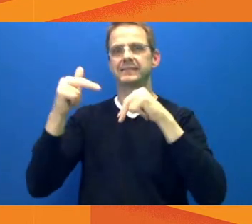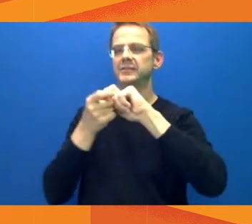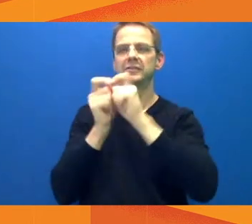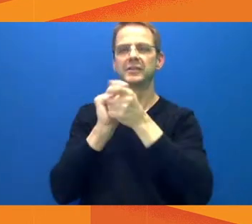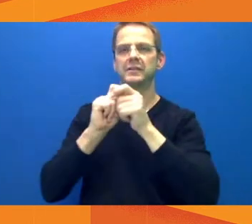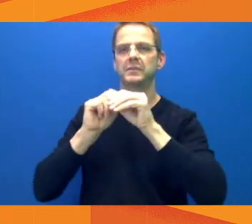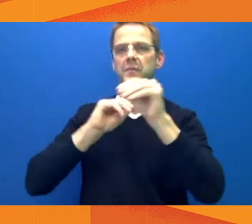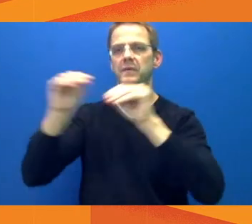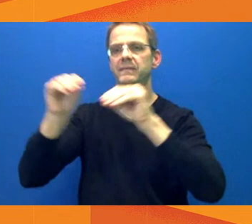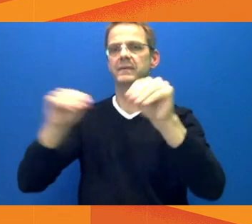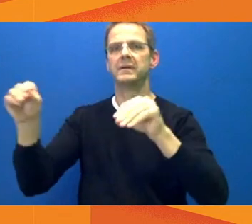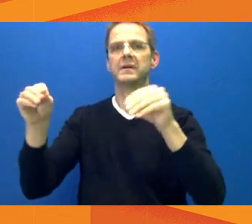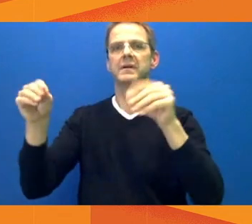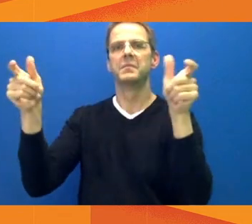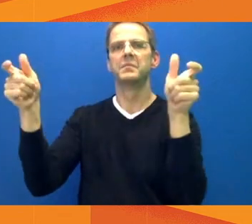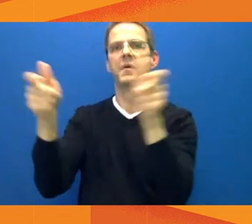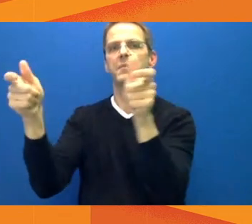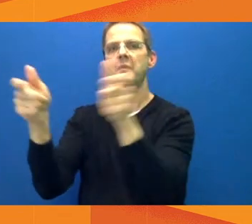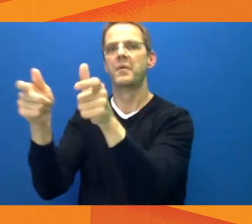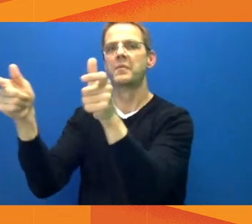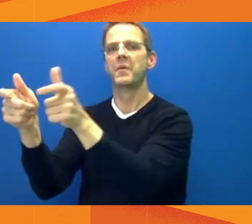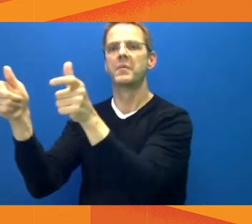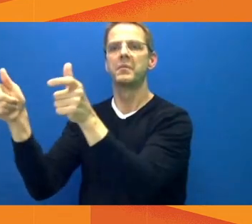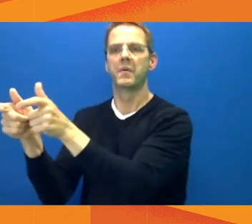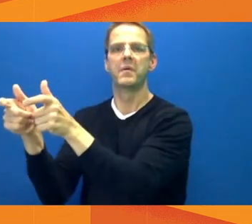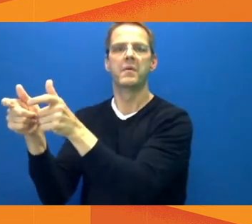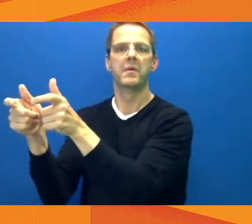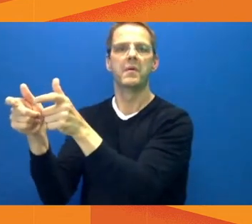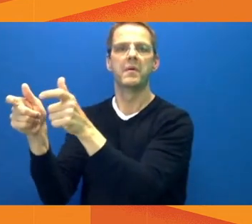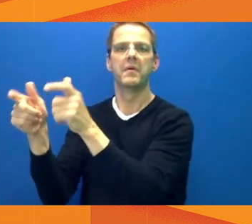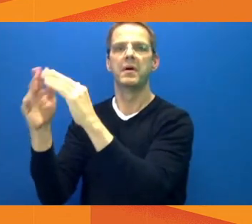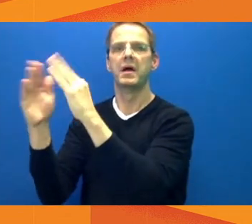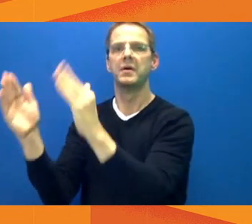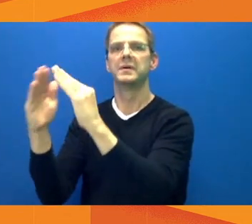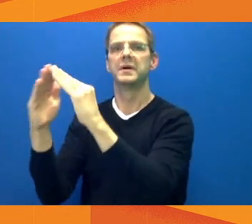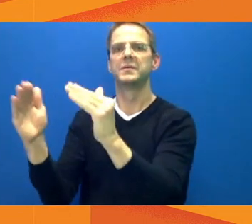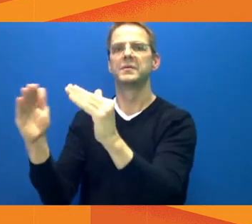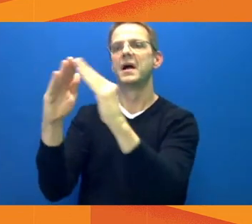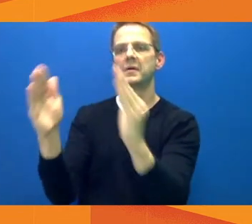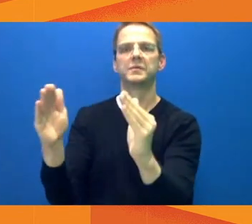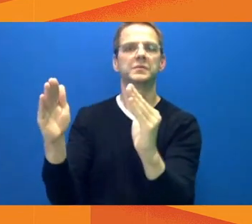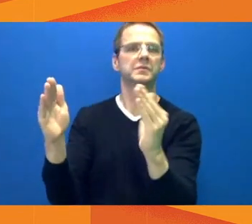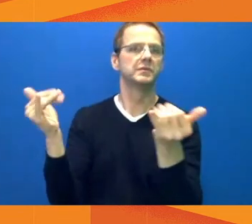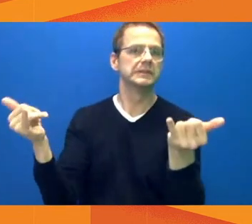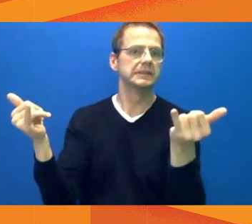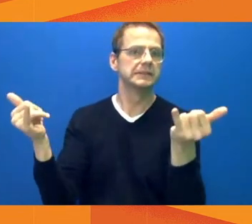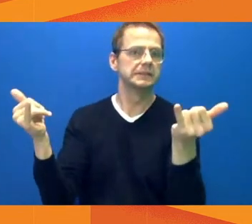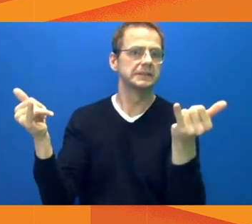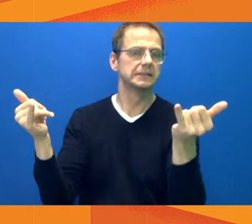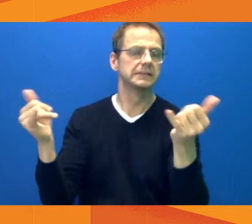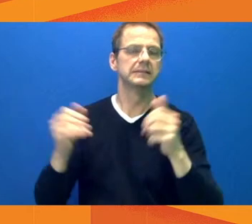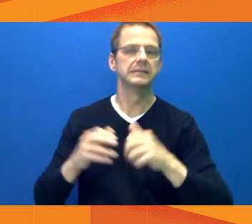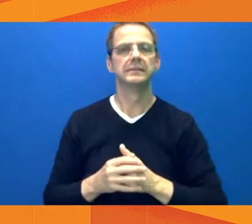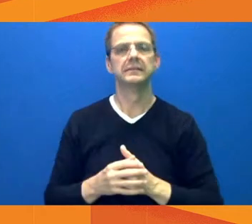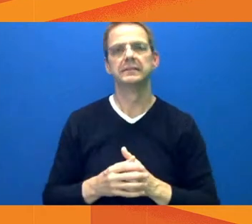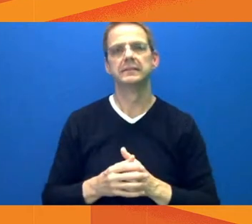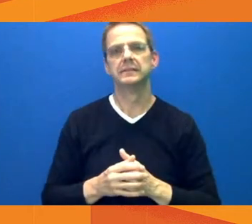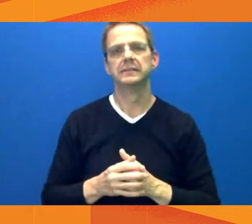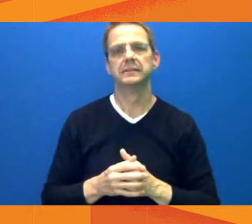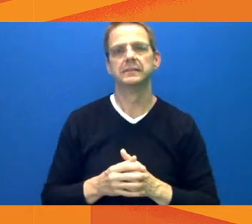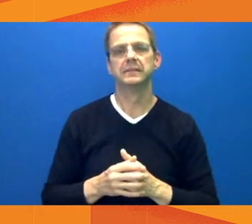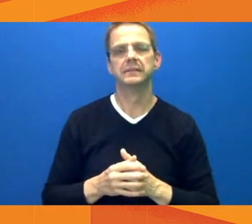Right now, the City is balancing the reality of restrictions and concern with the responsibility to help keep people well.